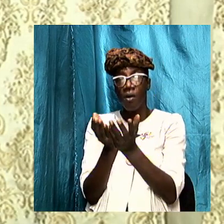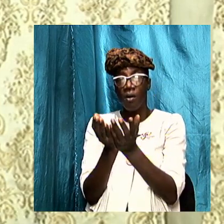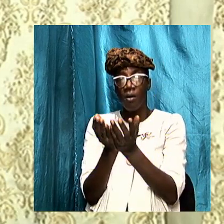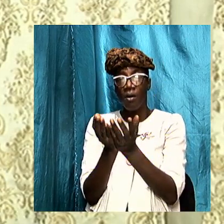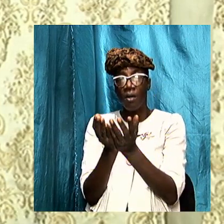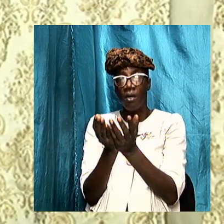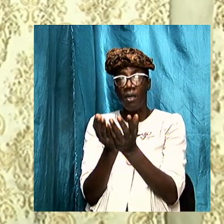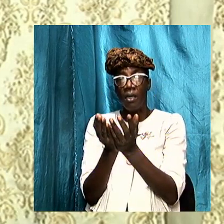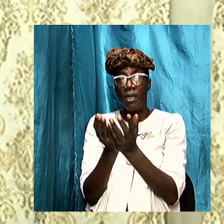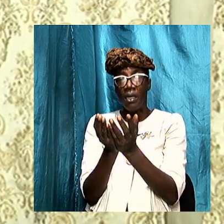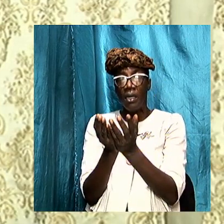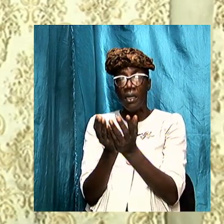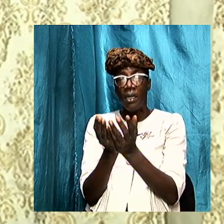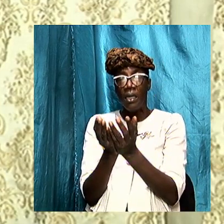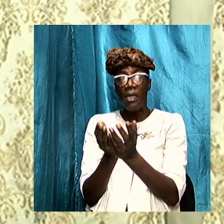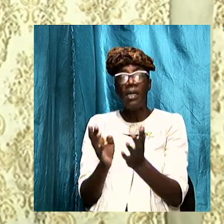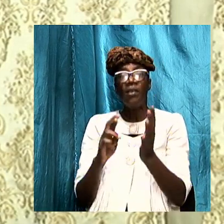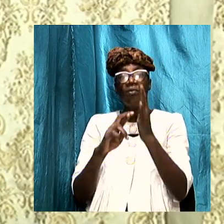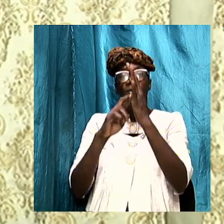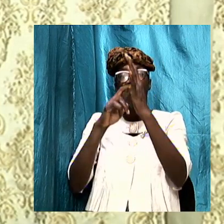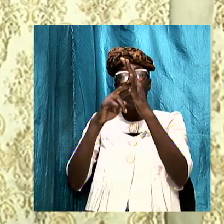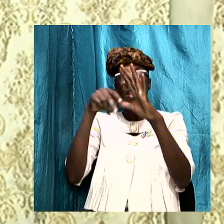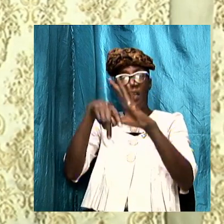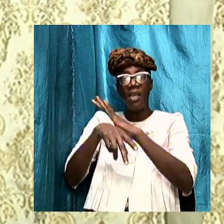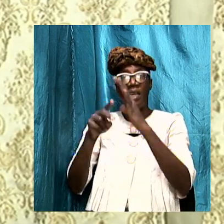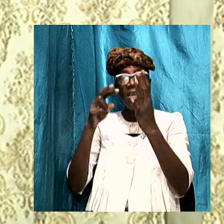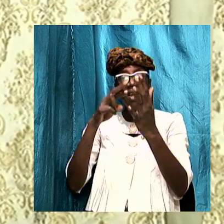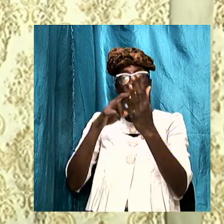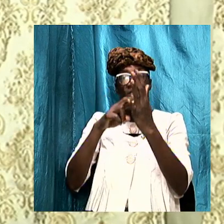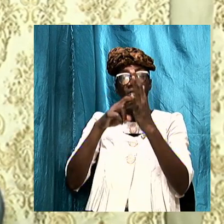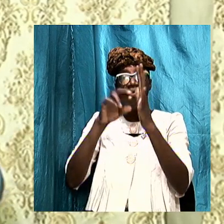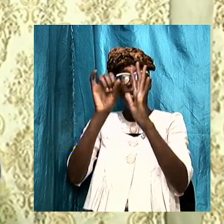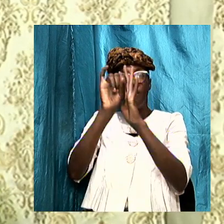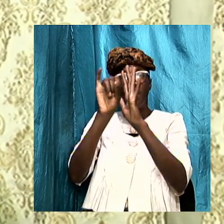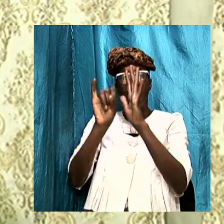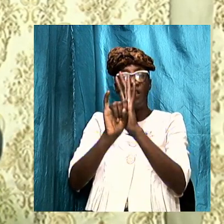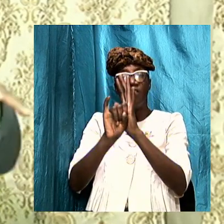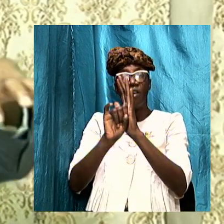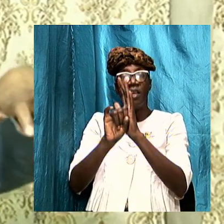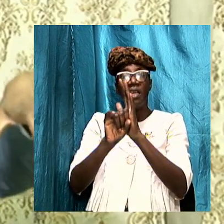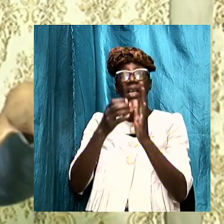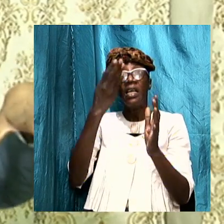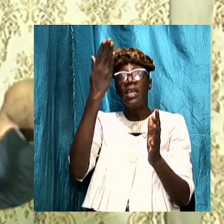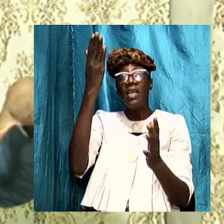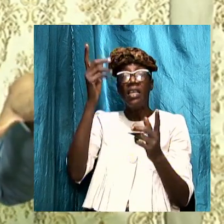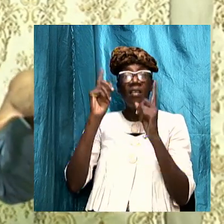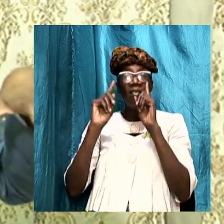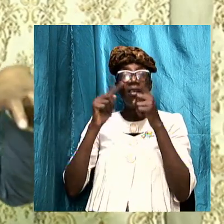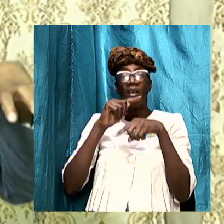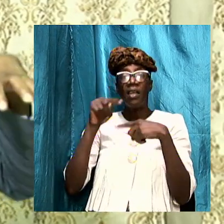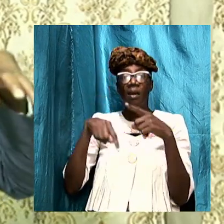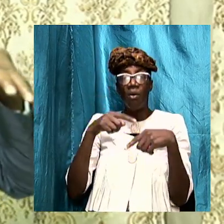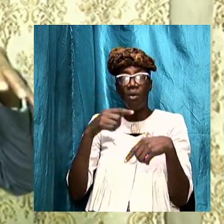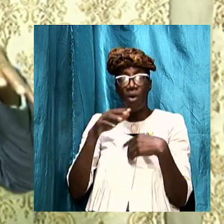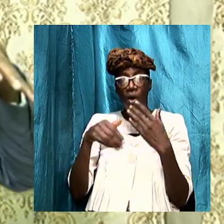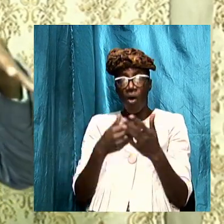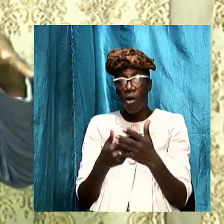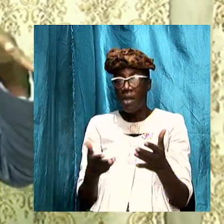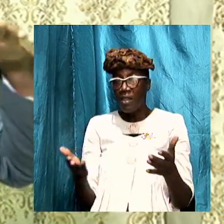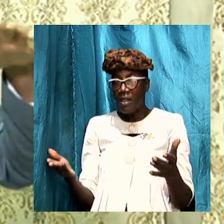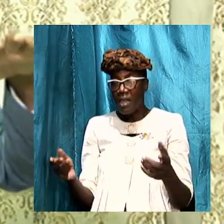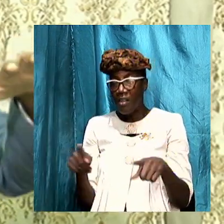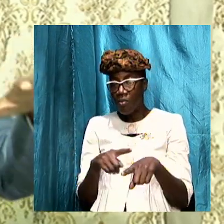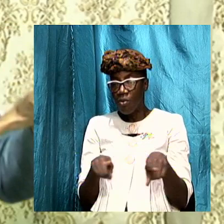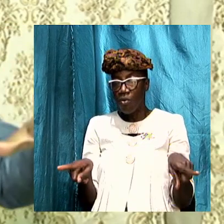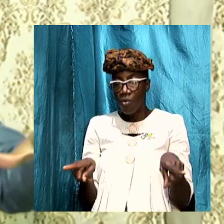of revelation it is talking about all the things yes but then what is going